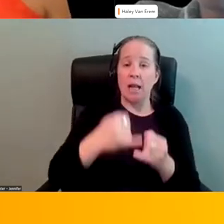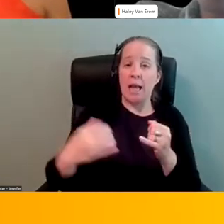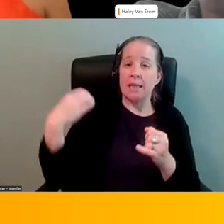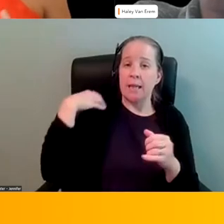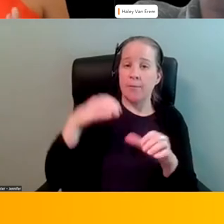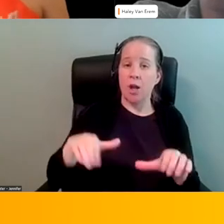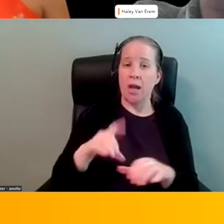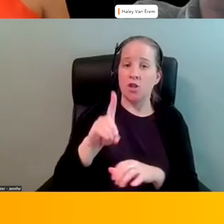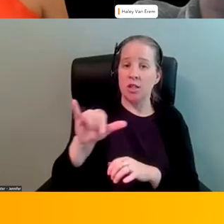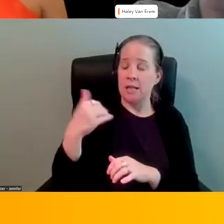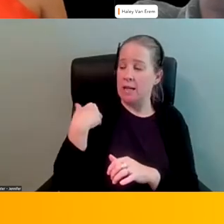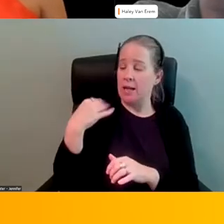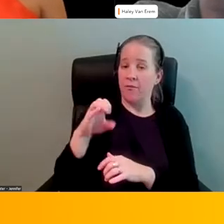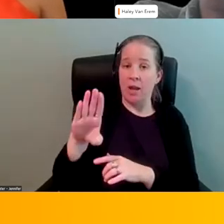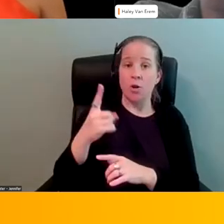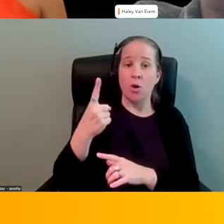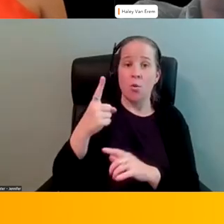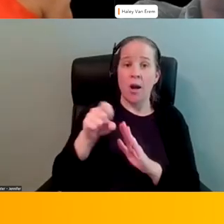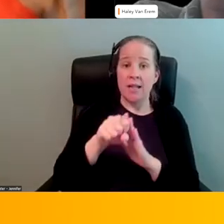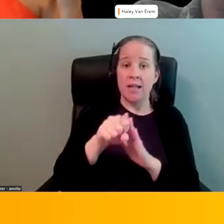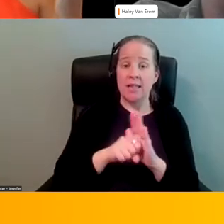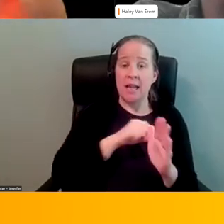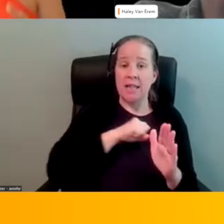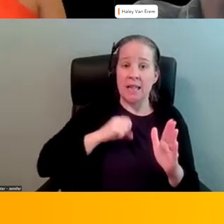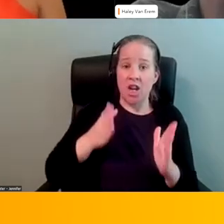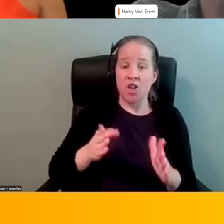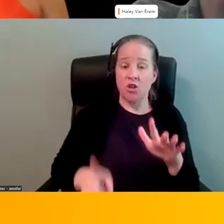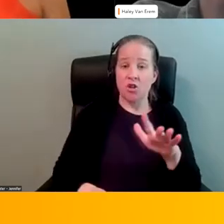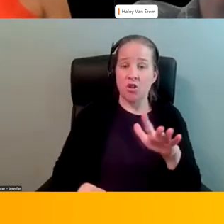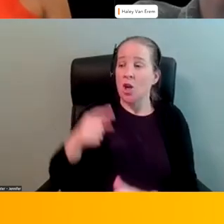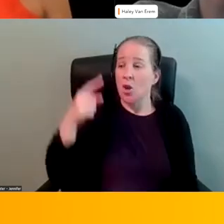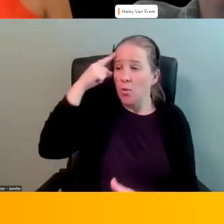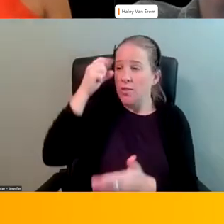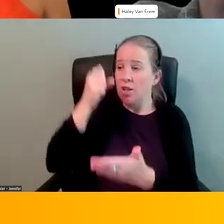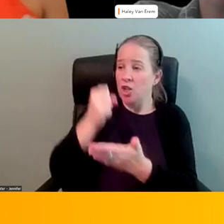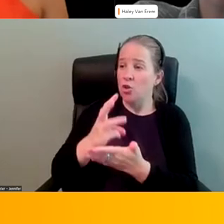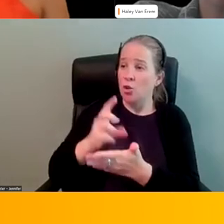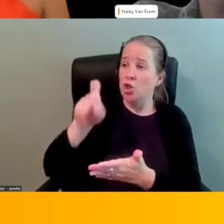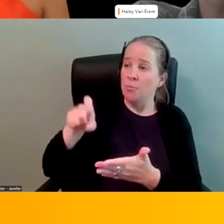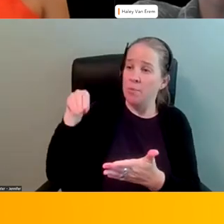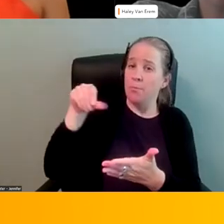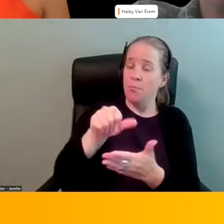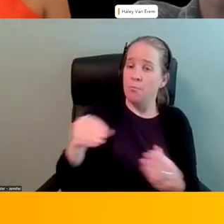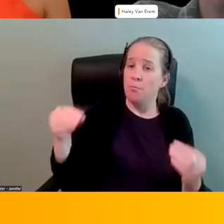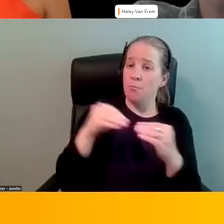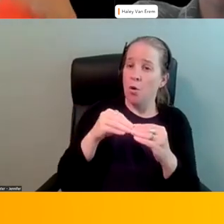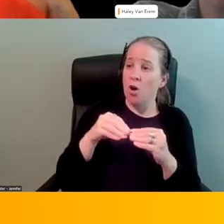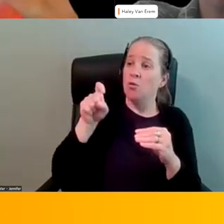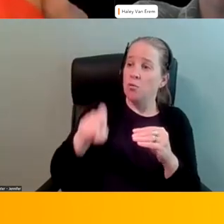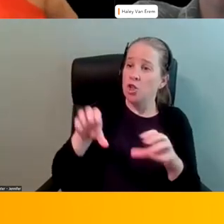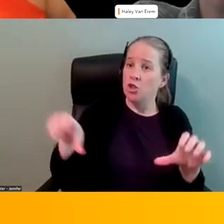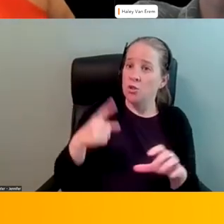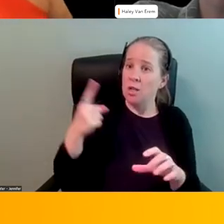february one of our state senators came in and said we think social workers should be paid more money and we should do something about your debt